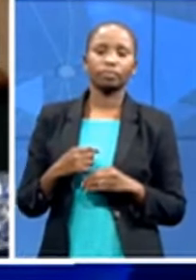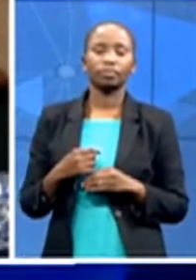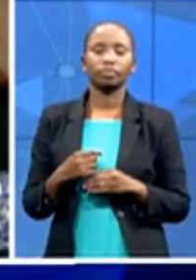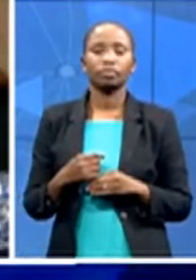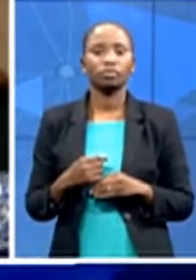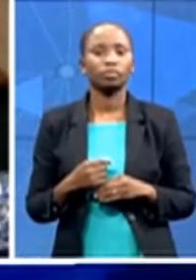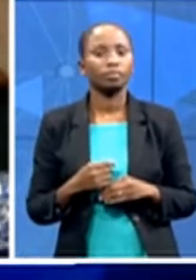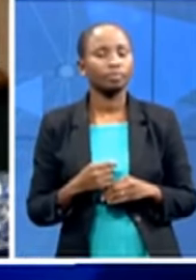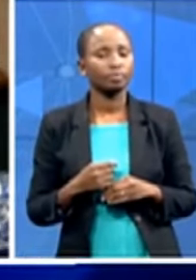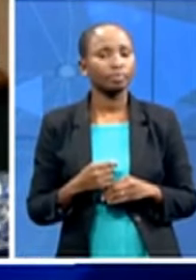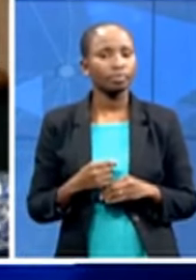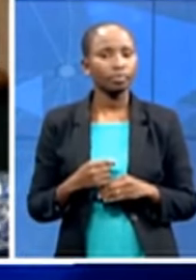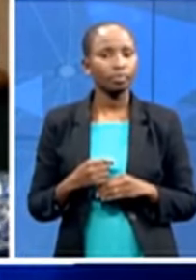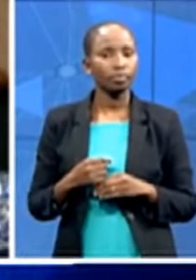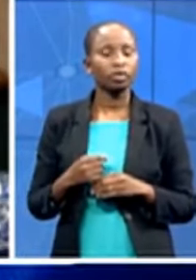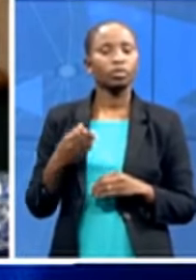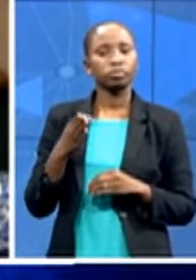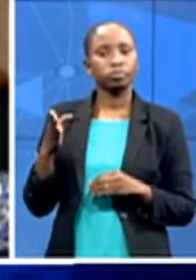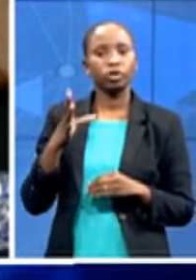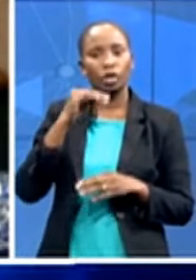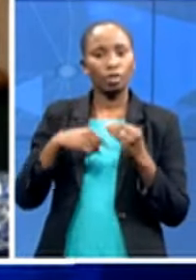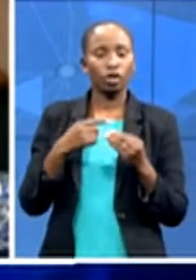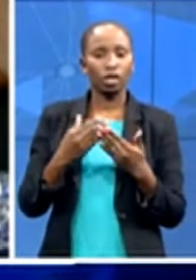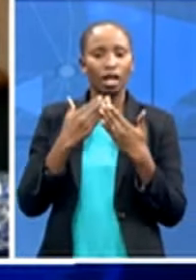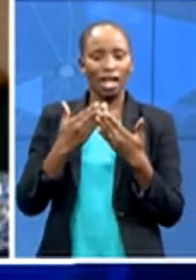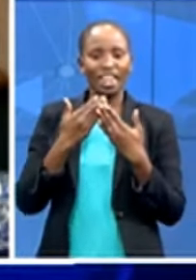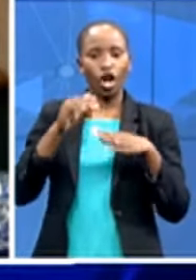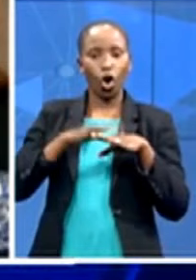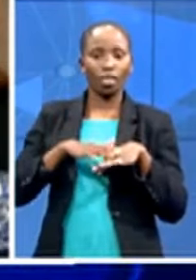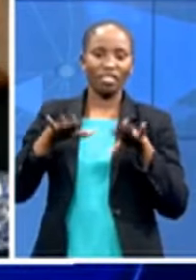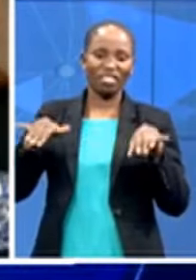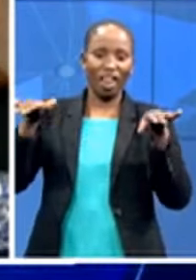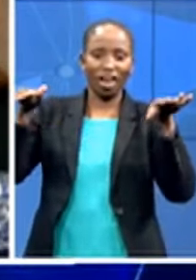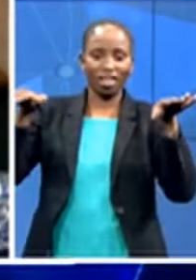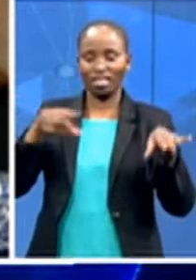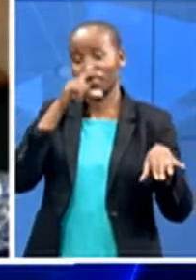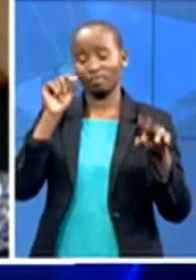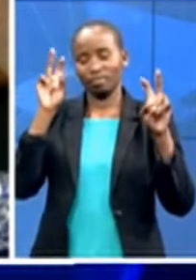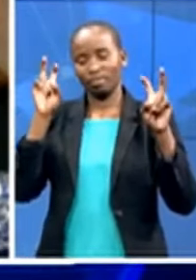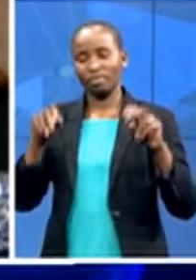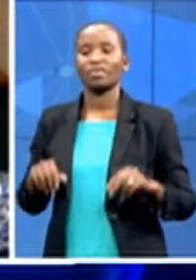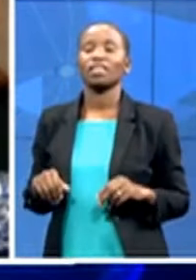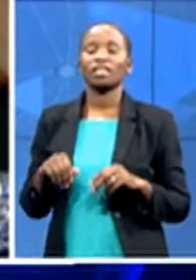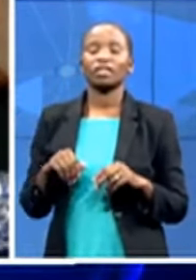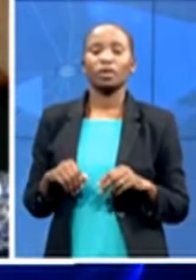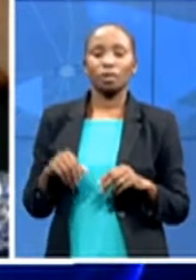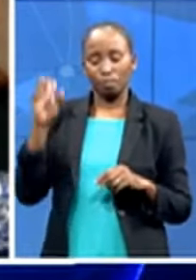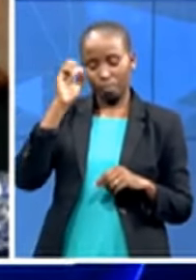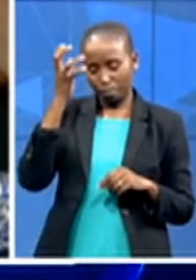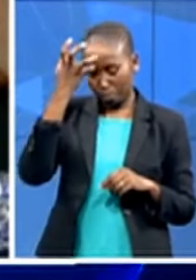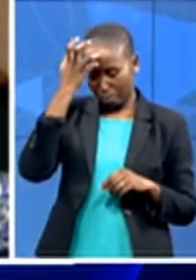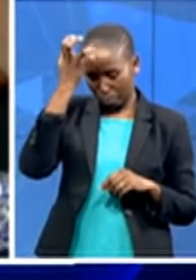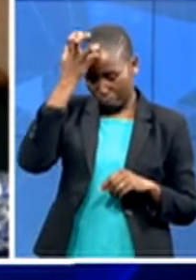talking about learning on the fly um and coping with things that like no professor ever taught us or no colleague ever prepared us for